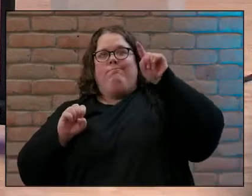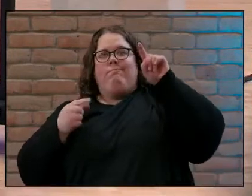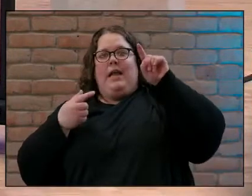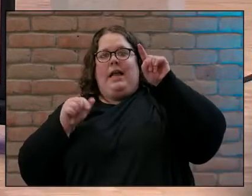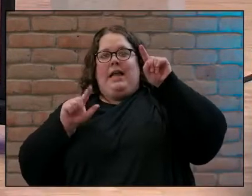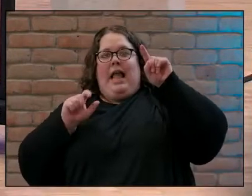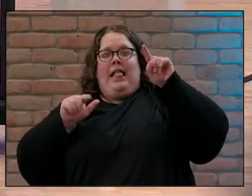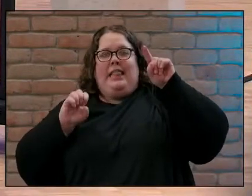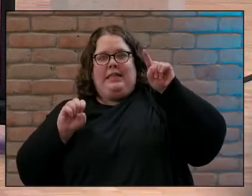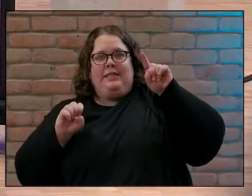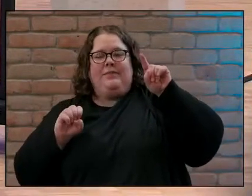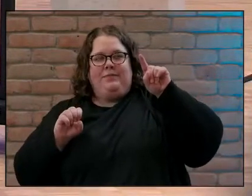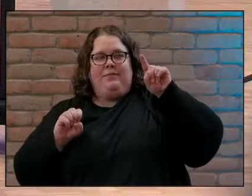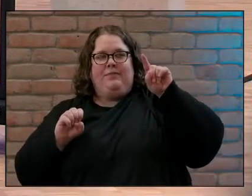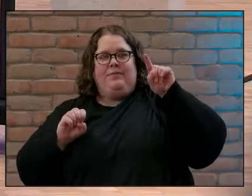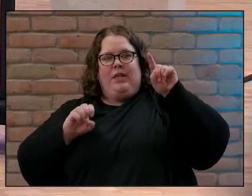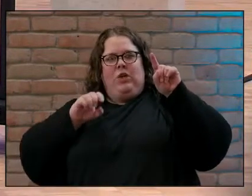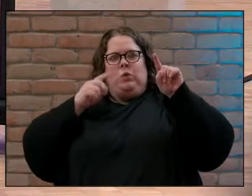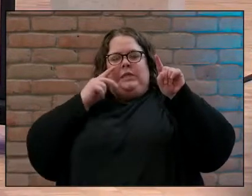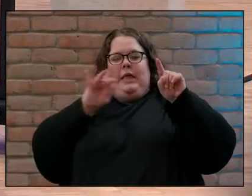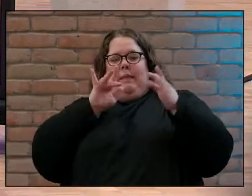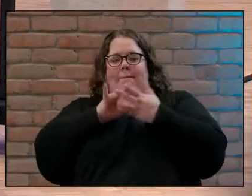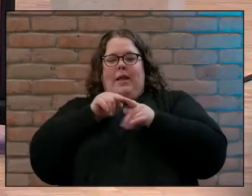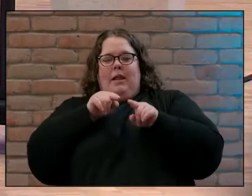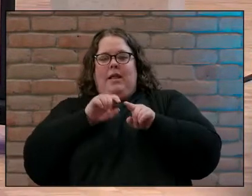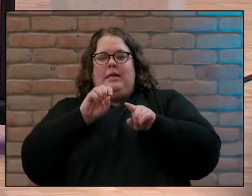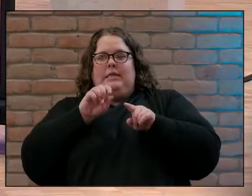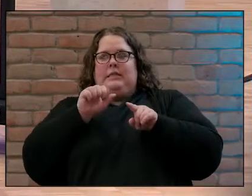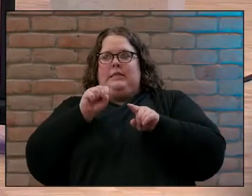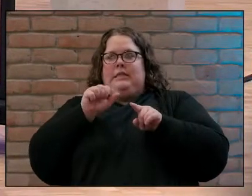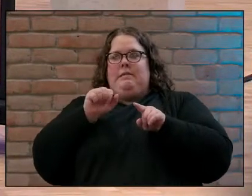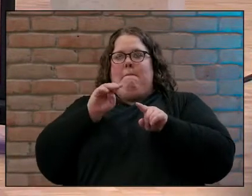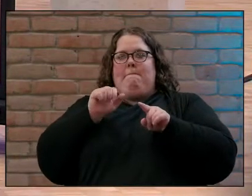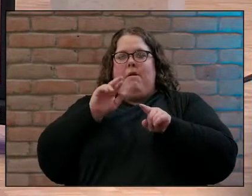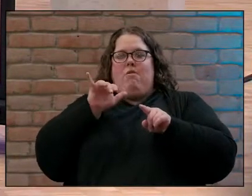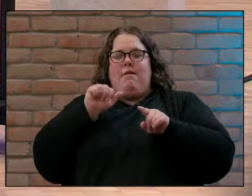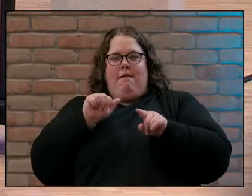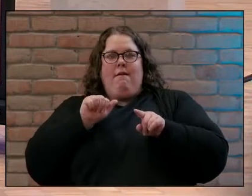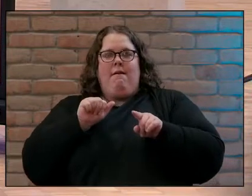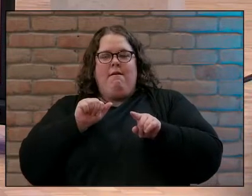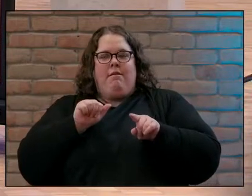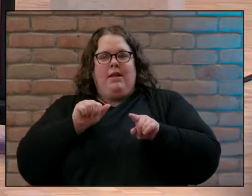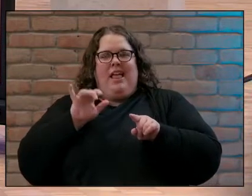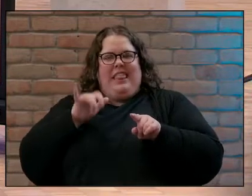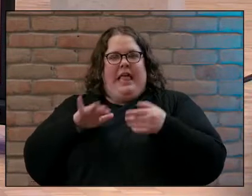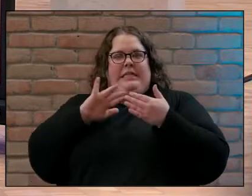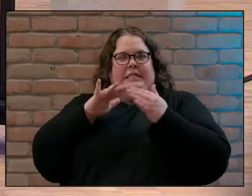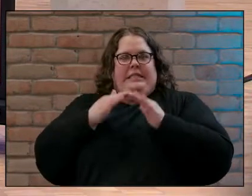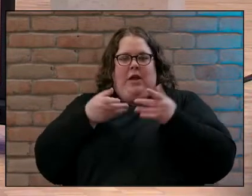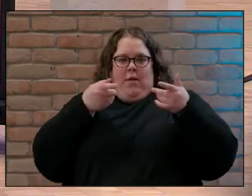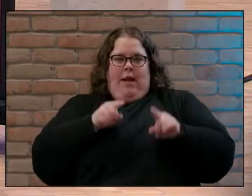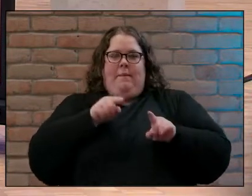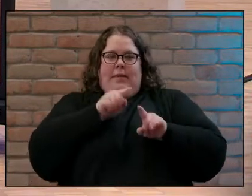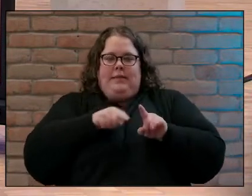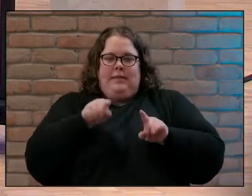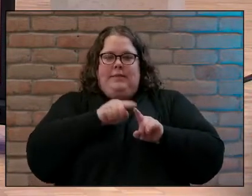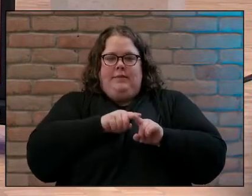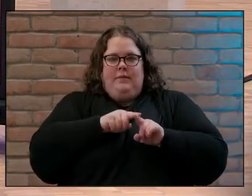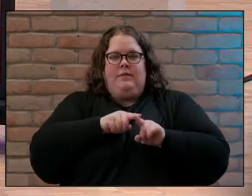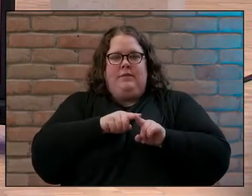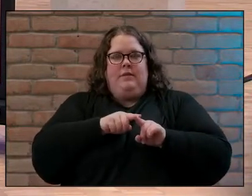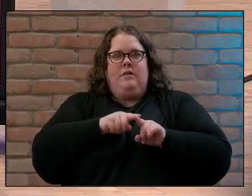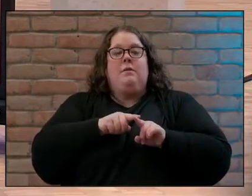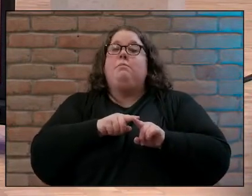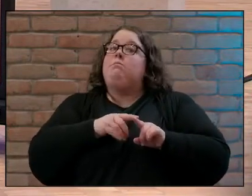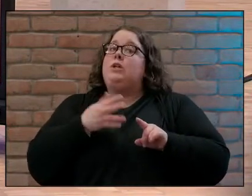and you can see Samaria is right in the middle here's the here's the town where where our story happens but it was not uncommon for